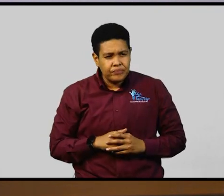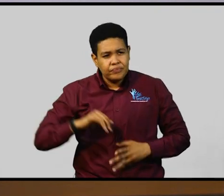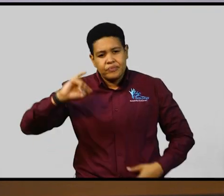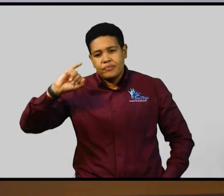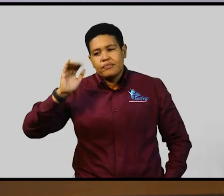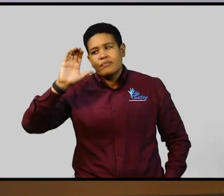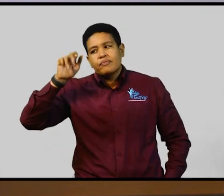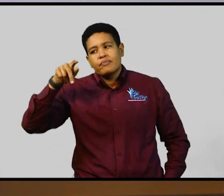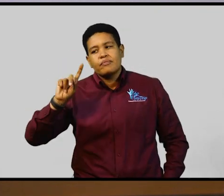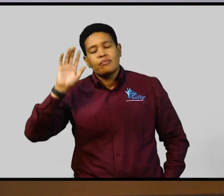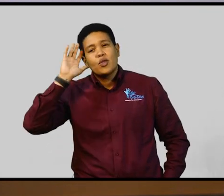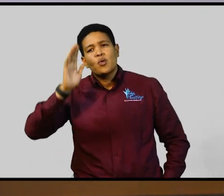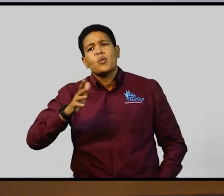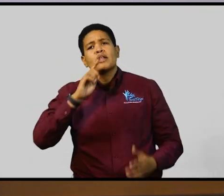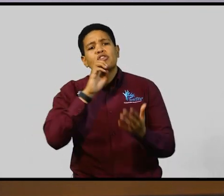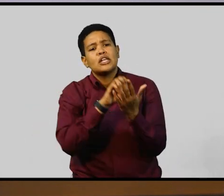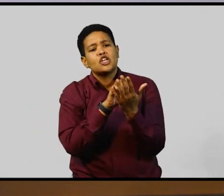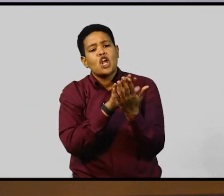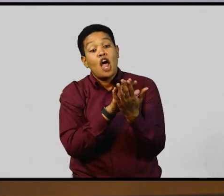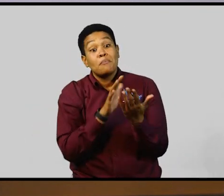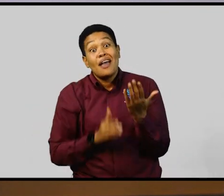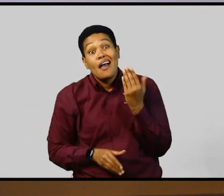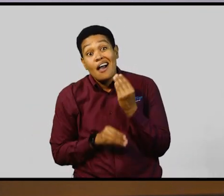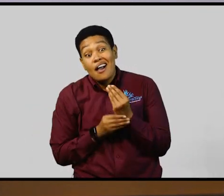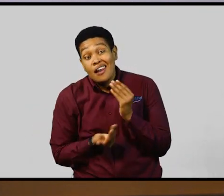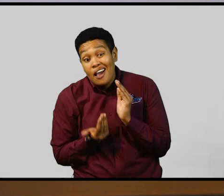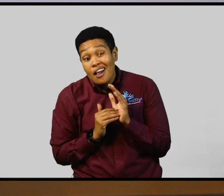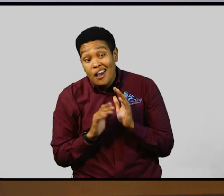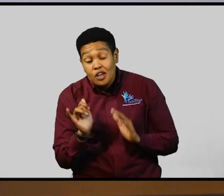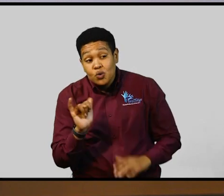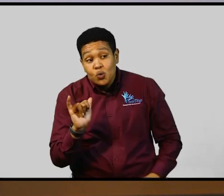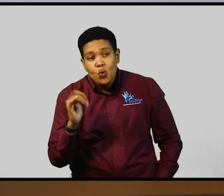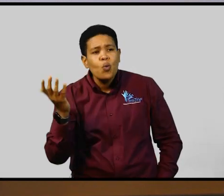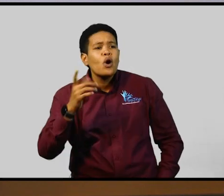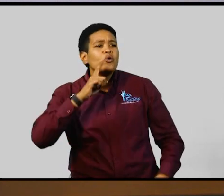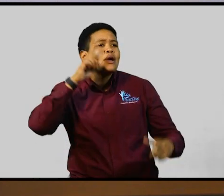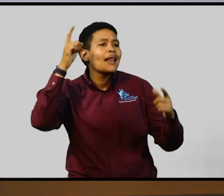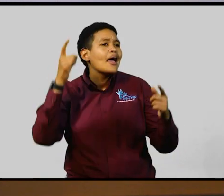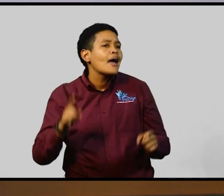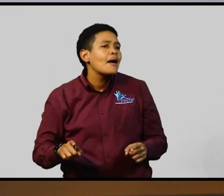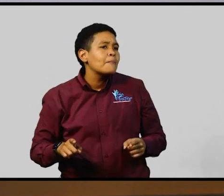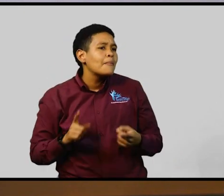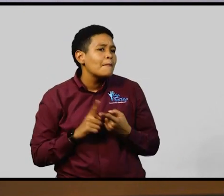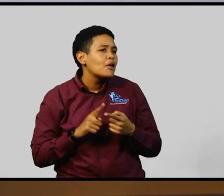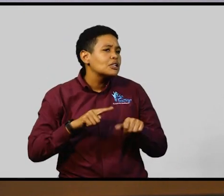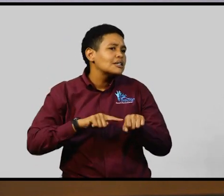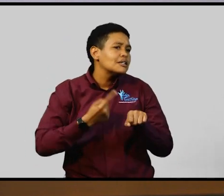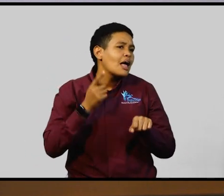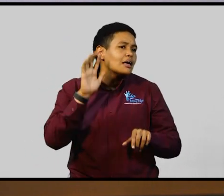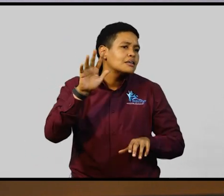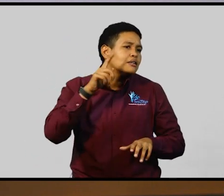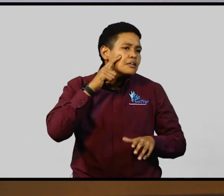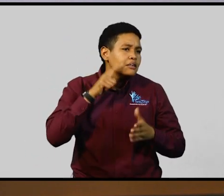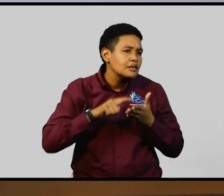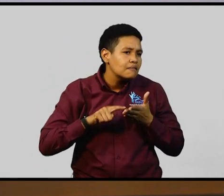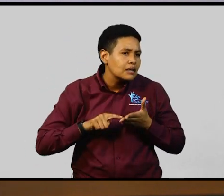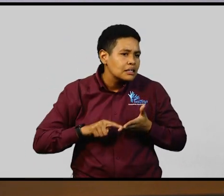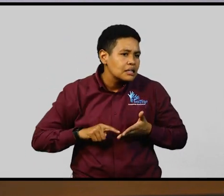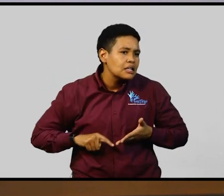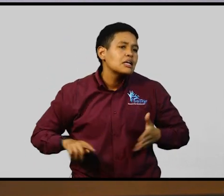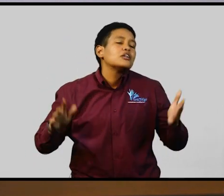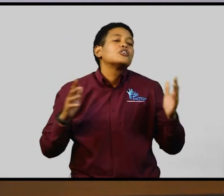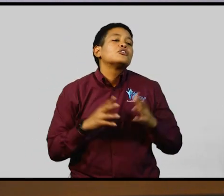JCPD will document again what has taken place and start its investigation.